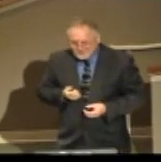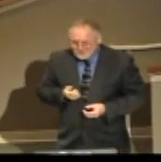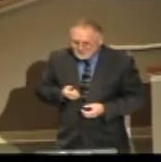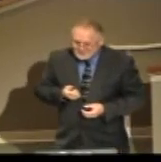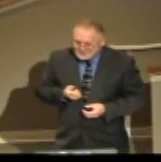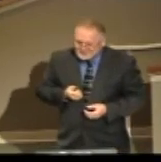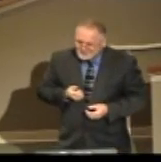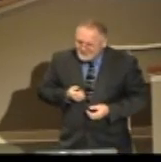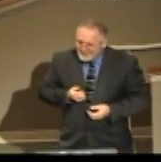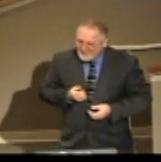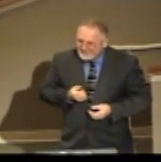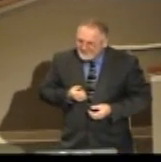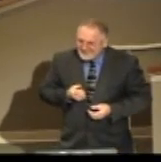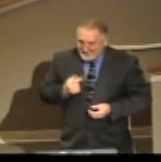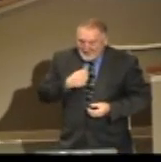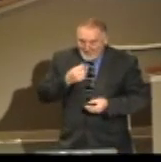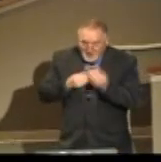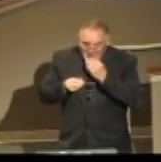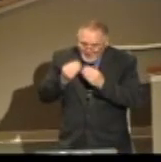that I'm eating,